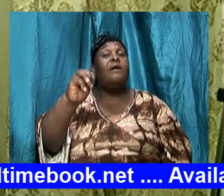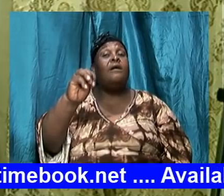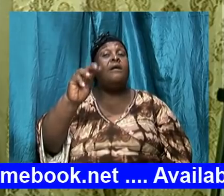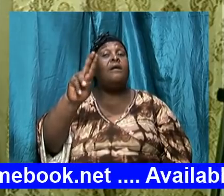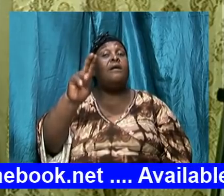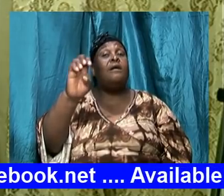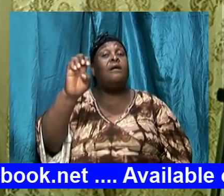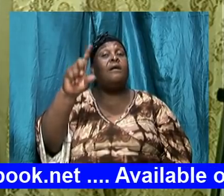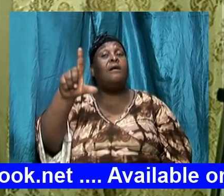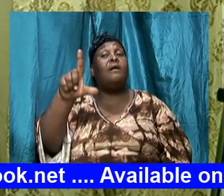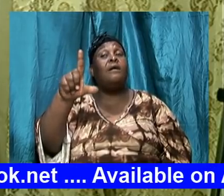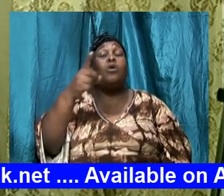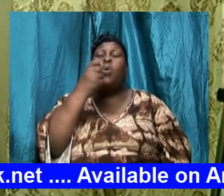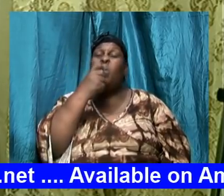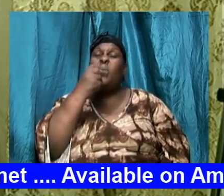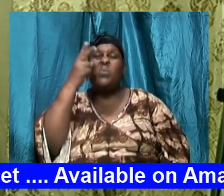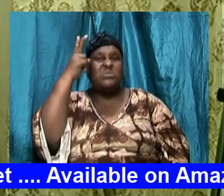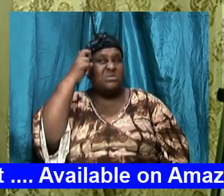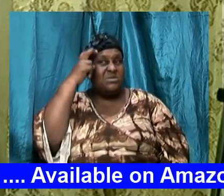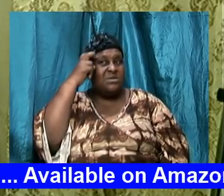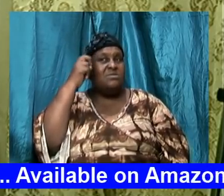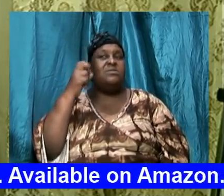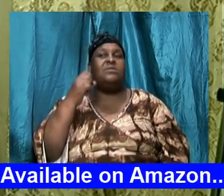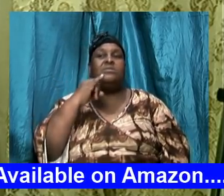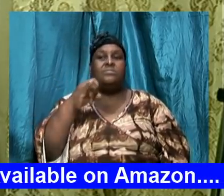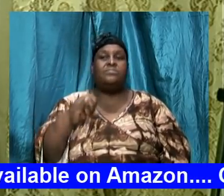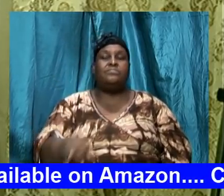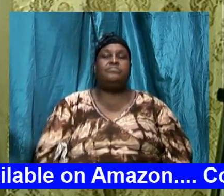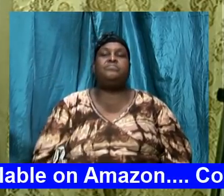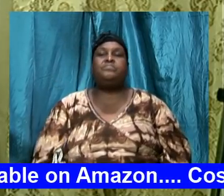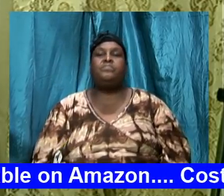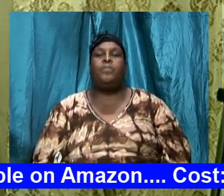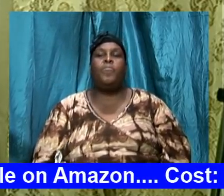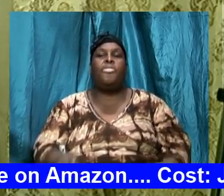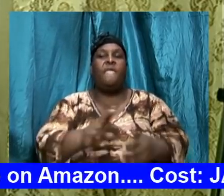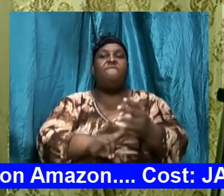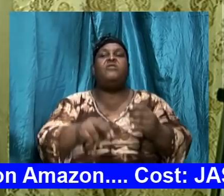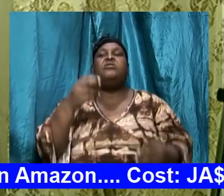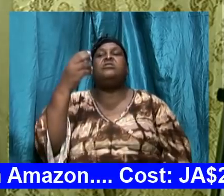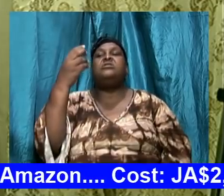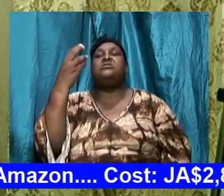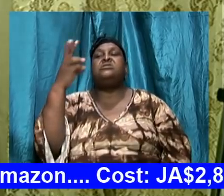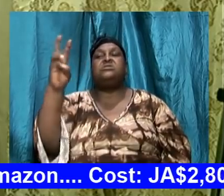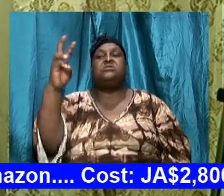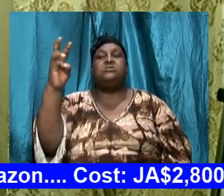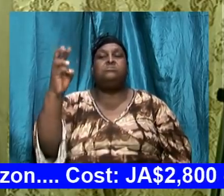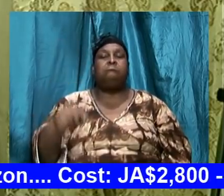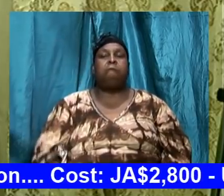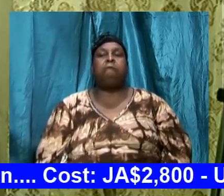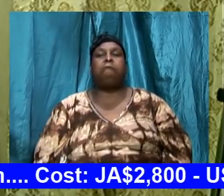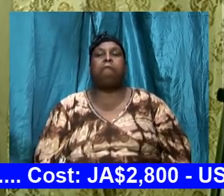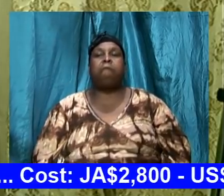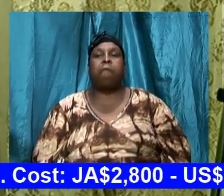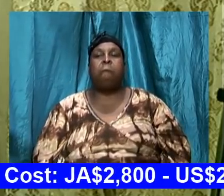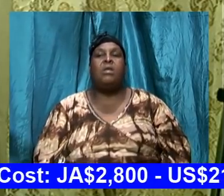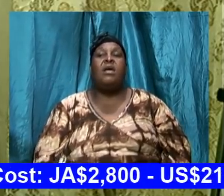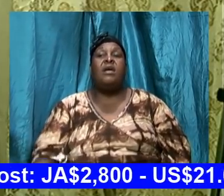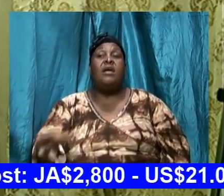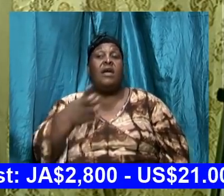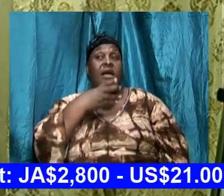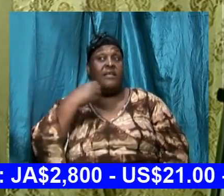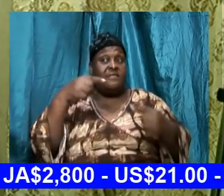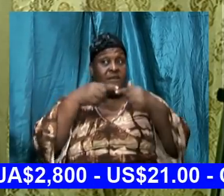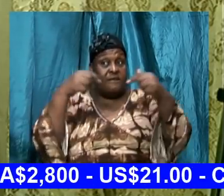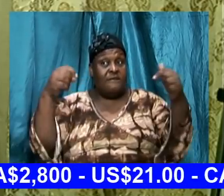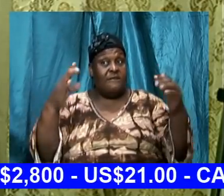exactly who Satan is we're going to see some things jumping at us so verse 16 said and